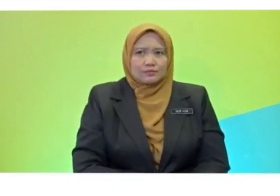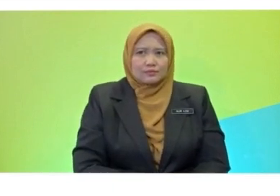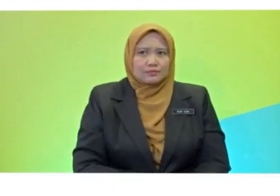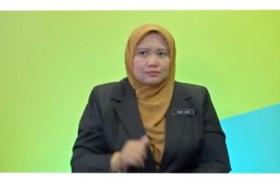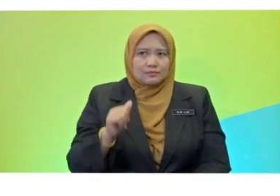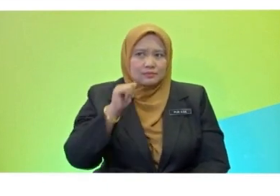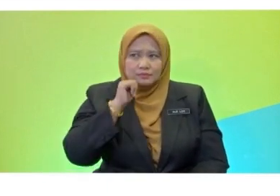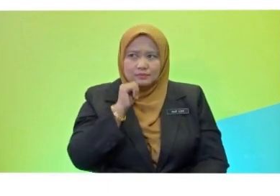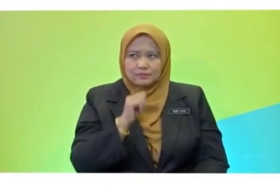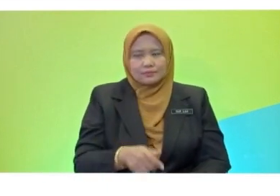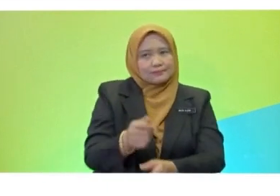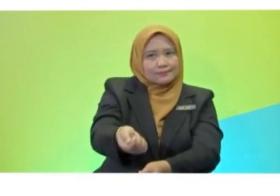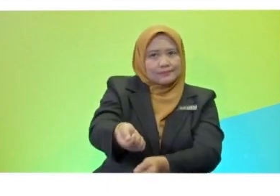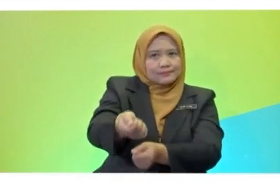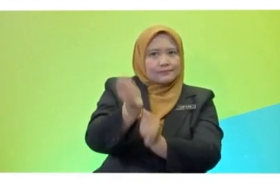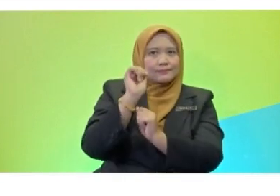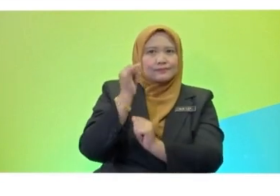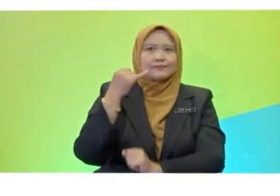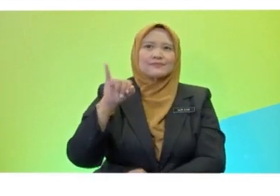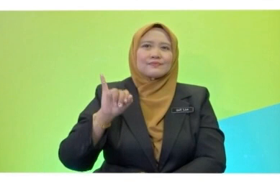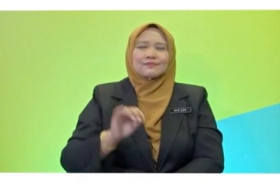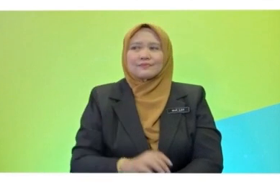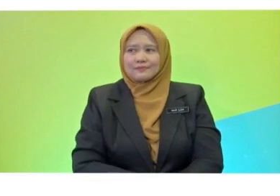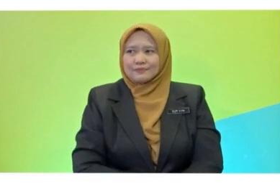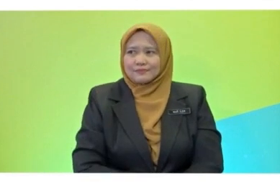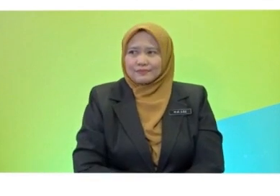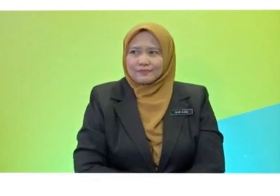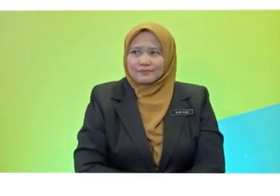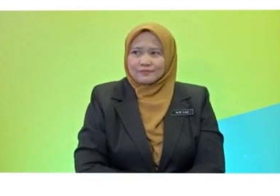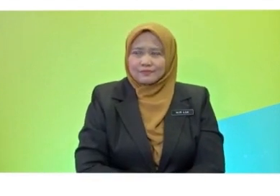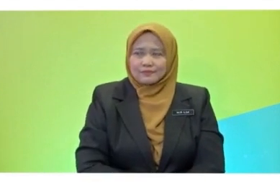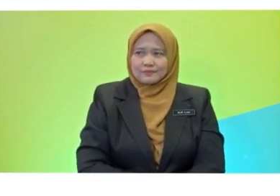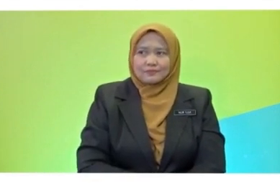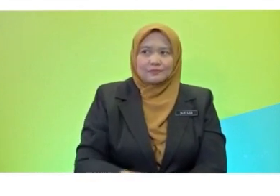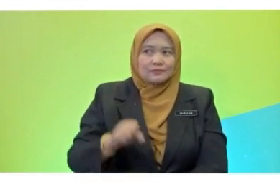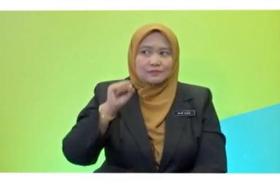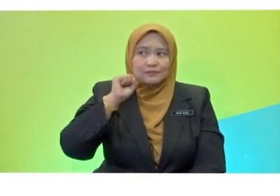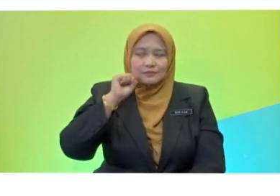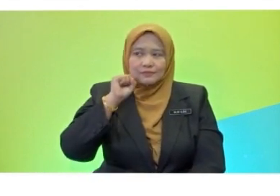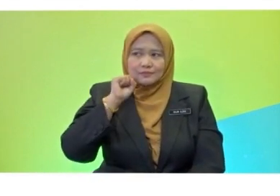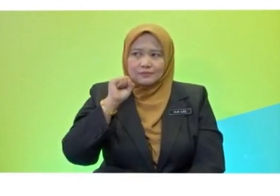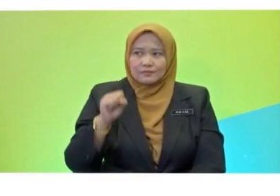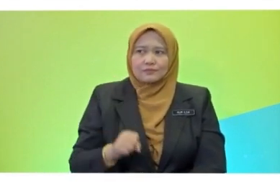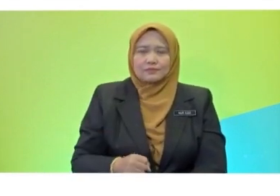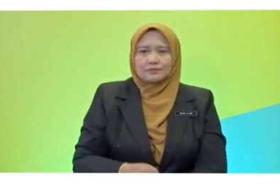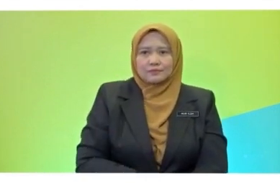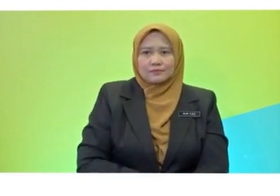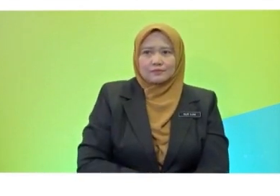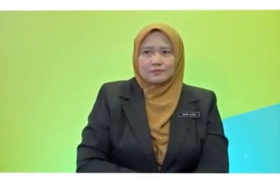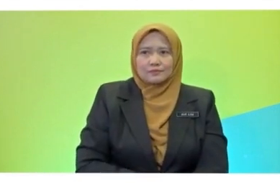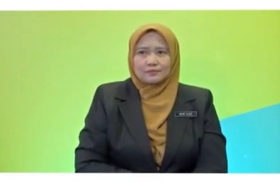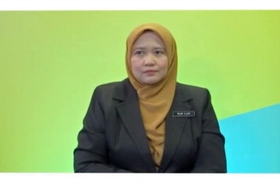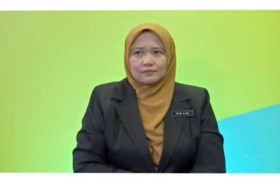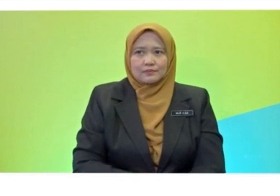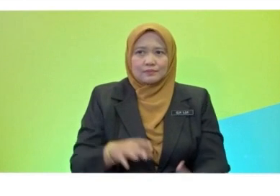is fishing. She went fishing. So, did she catch a big or a small fish, Joelle?